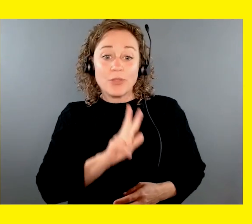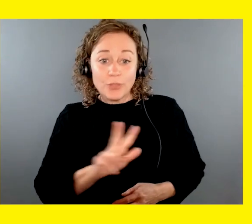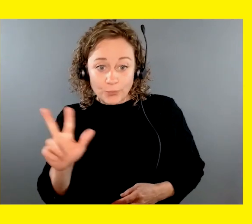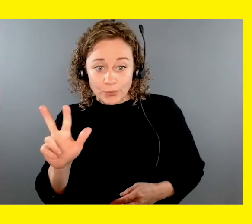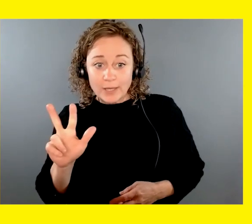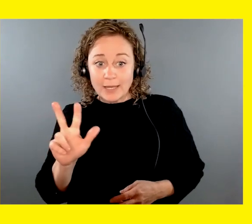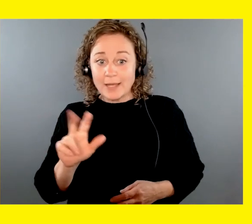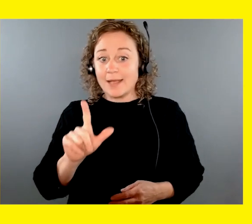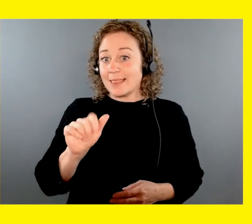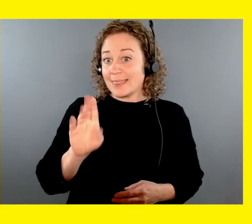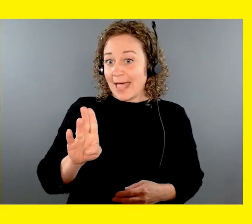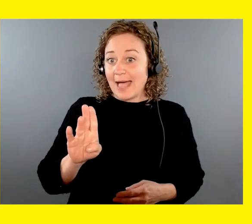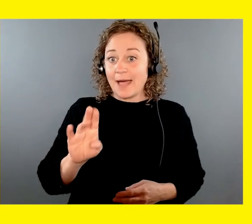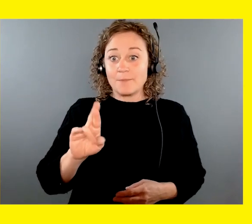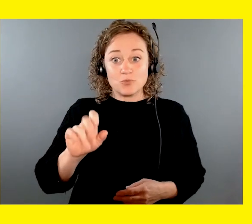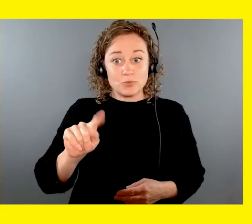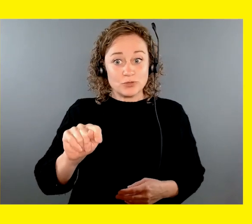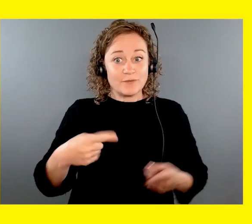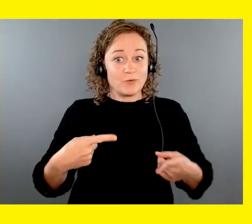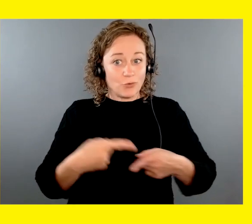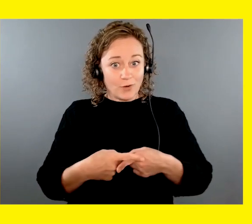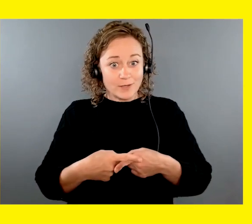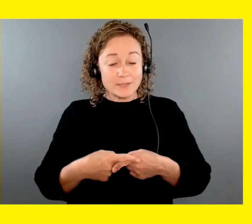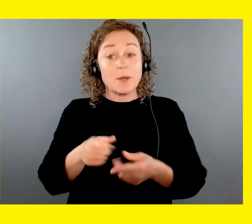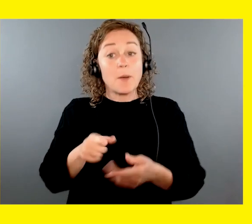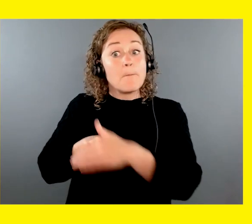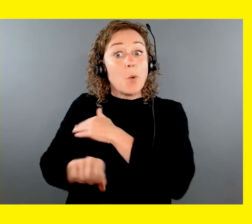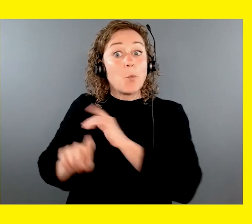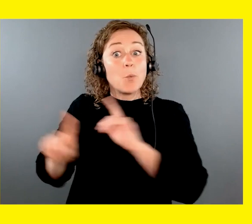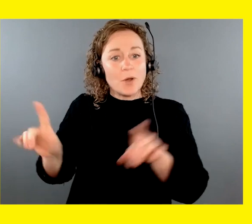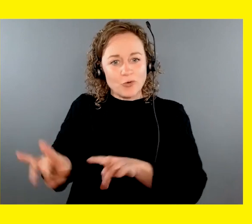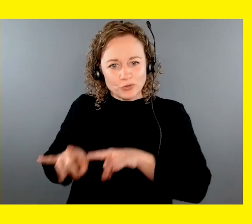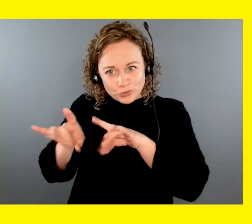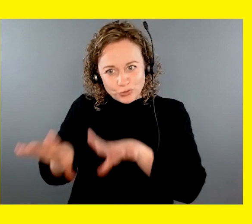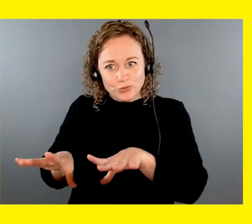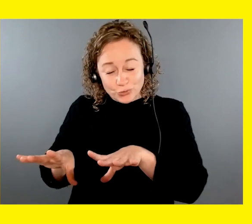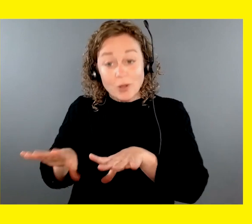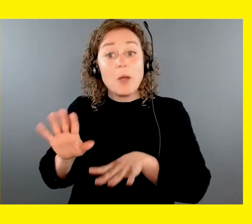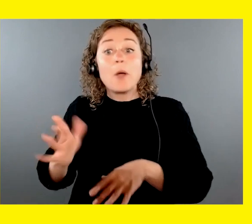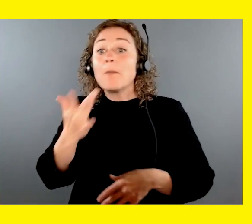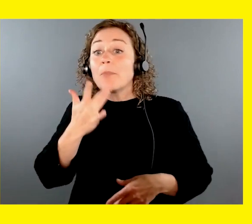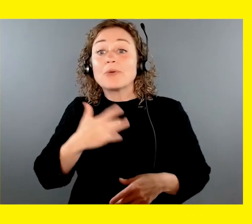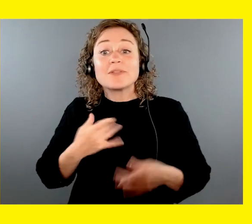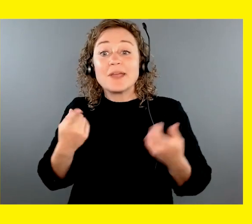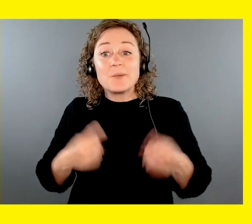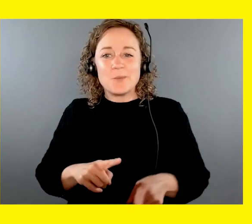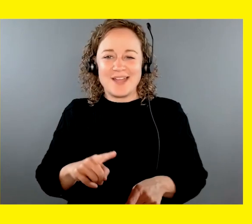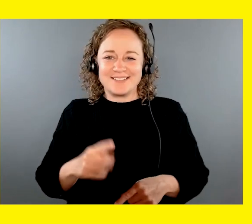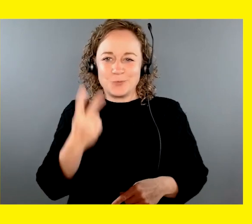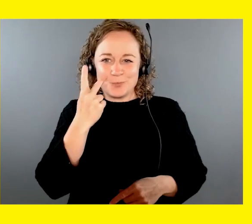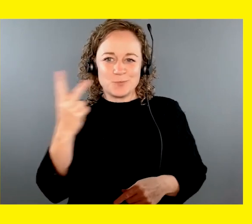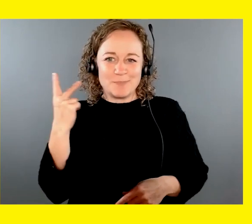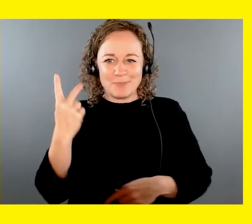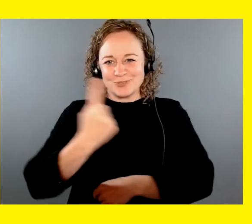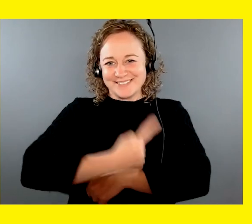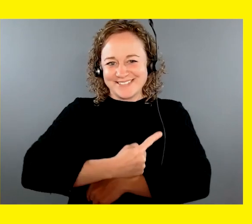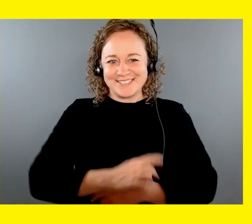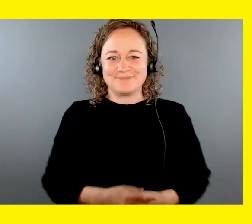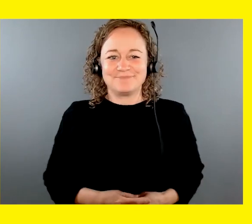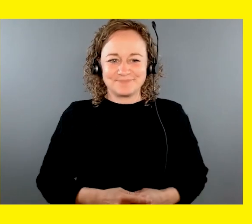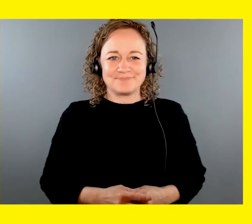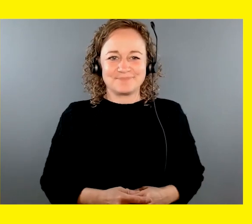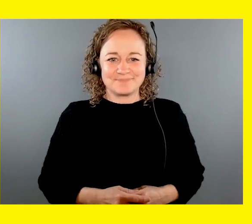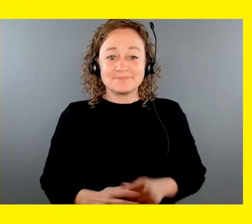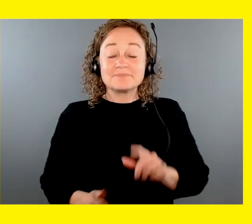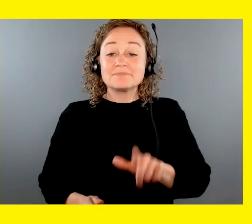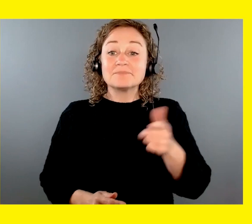cross. He was born in Australia and his birthday was on remembrance day. When we take Flanders out